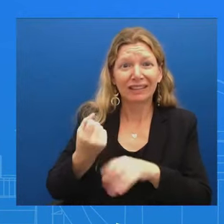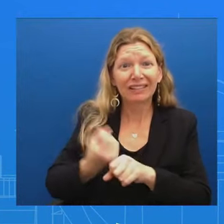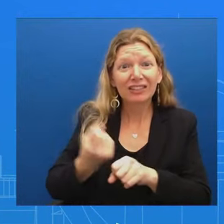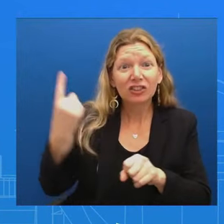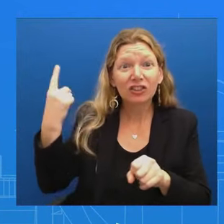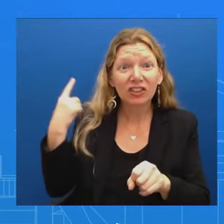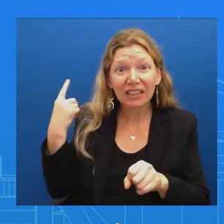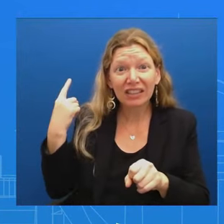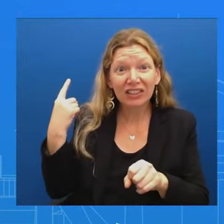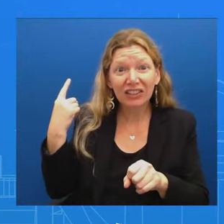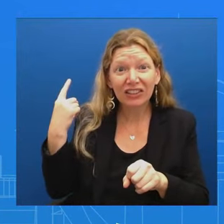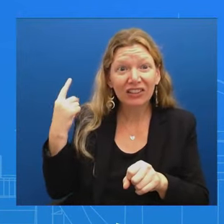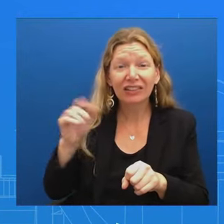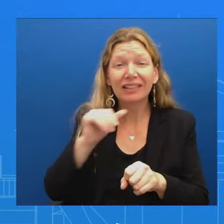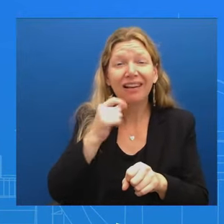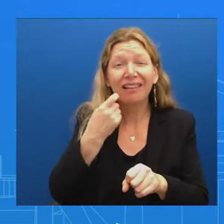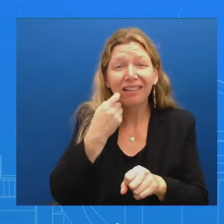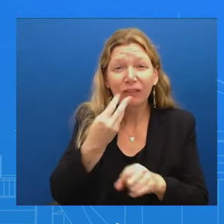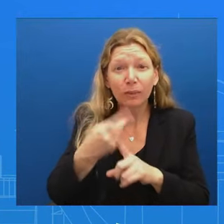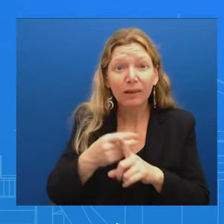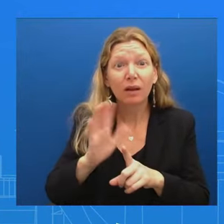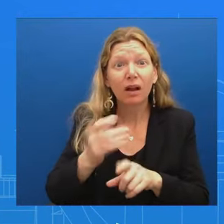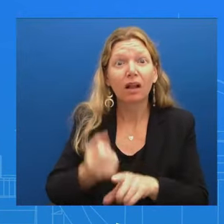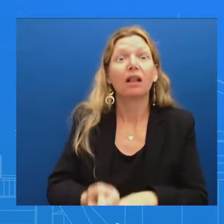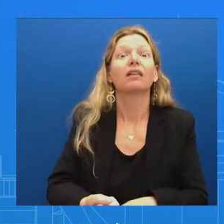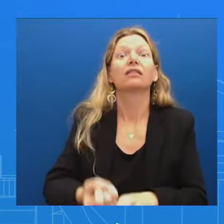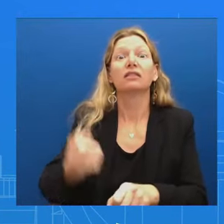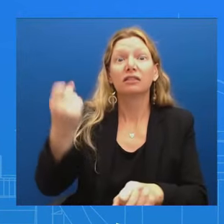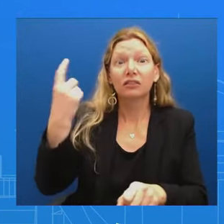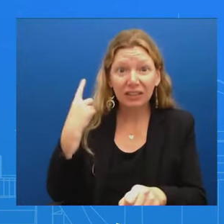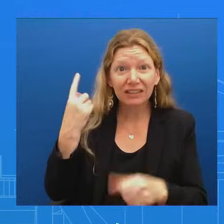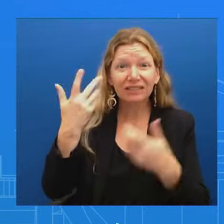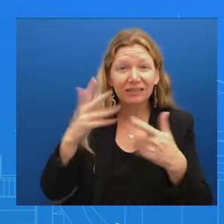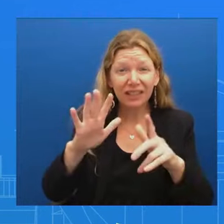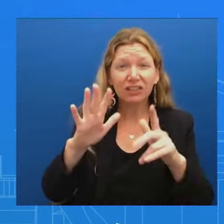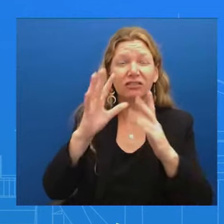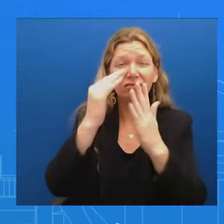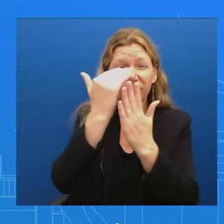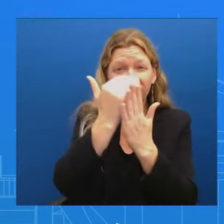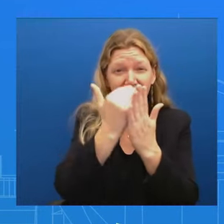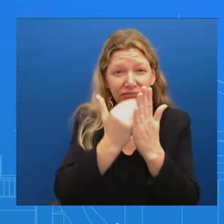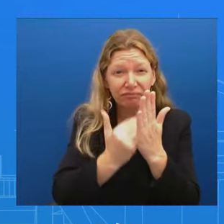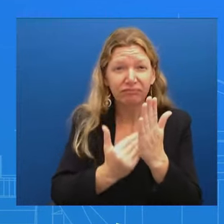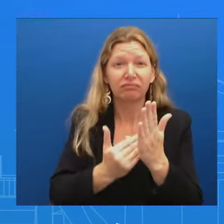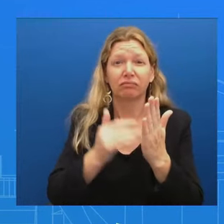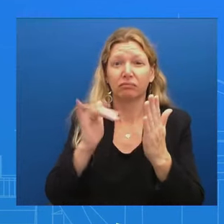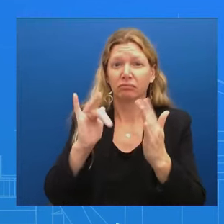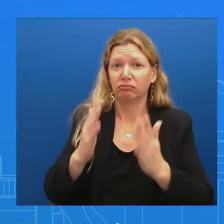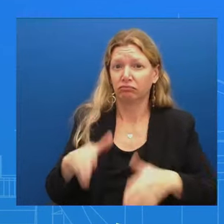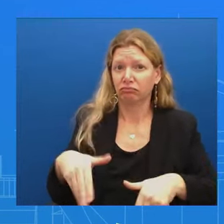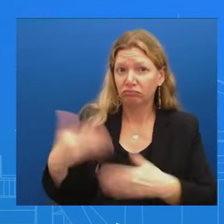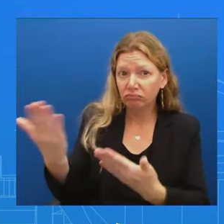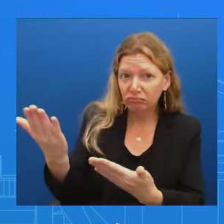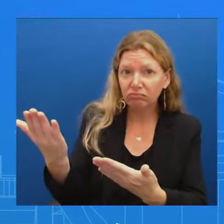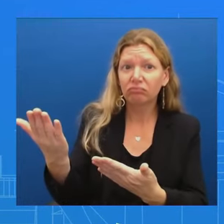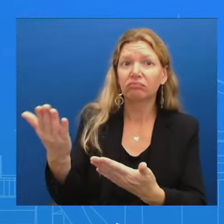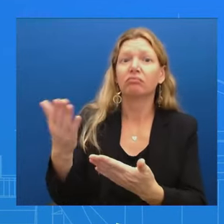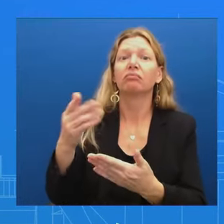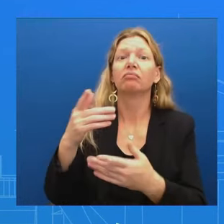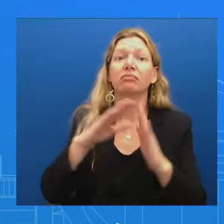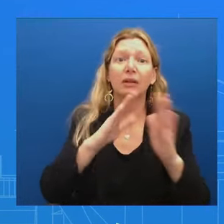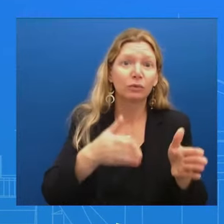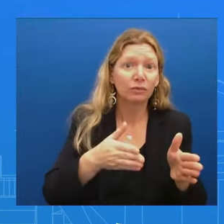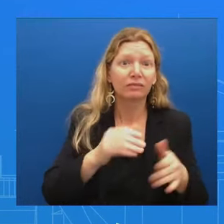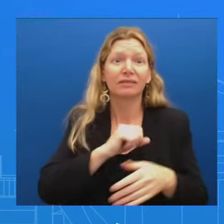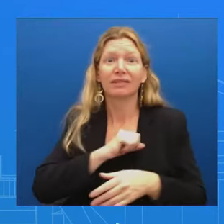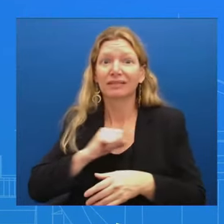House and the Senate To get a bipartisan deal forward To make sure that This is during the deficit Remember And the debt